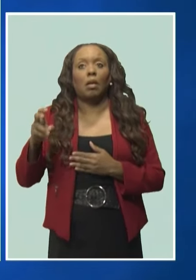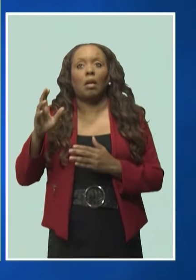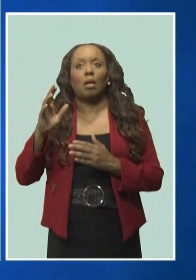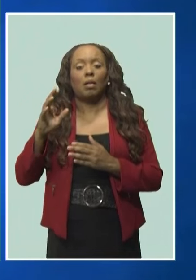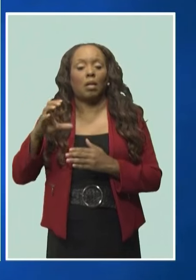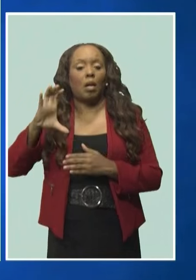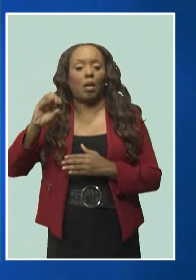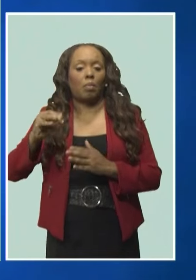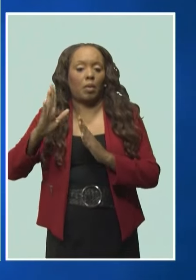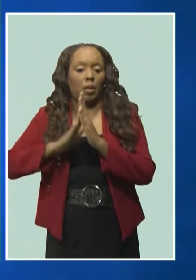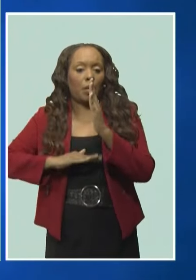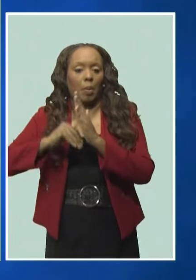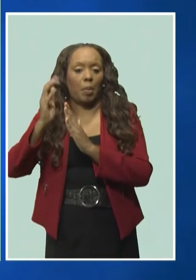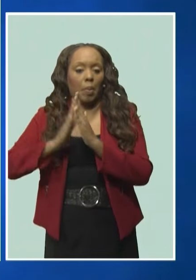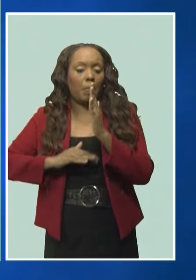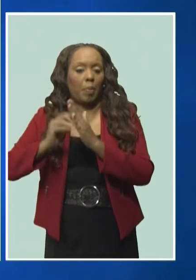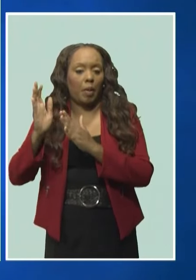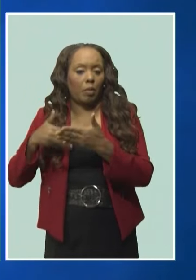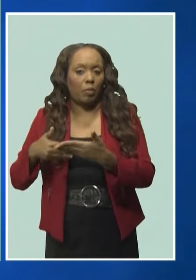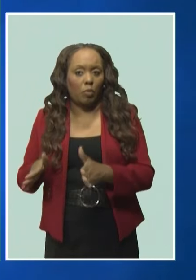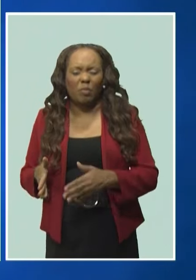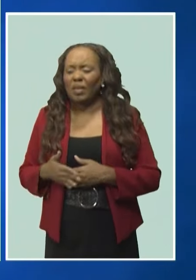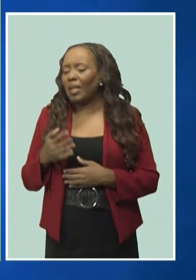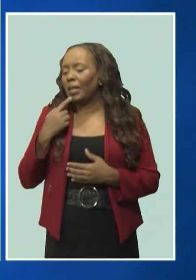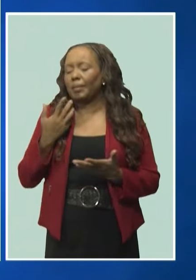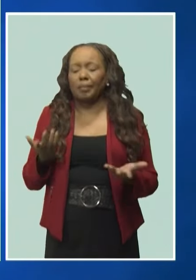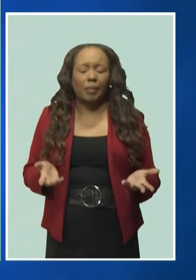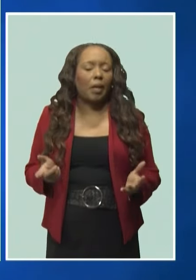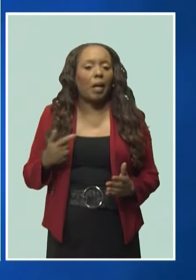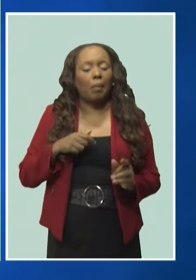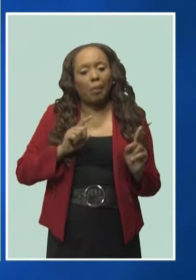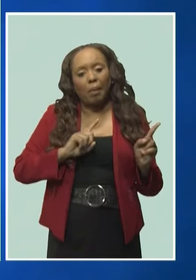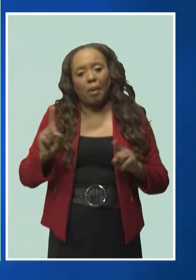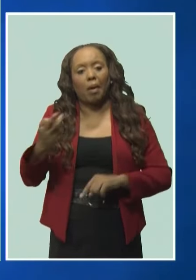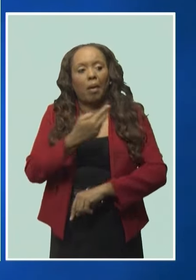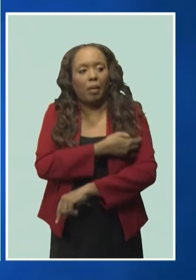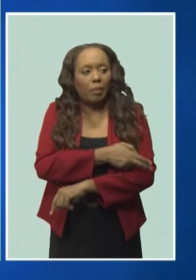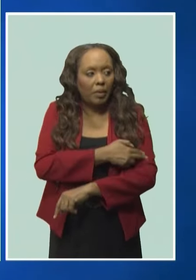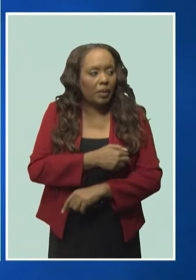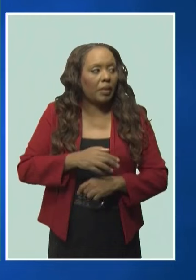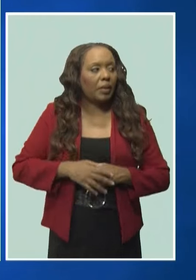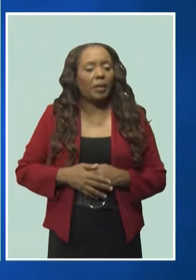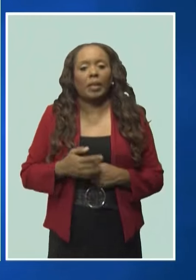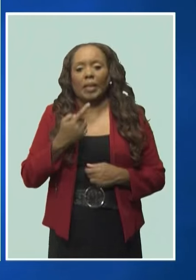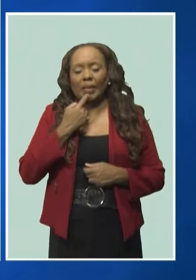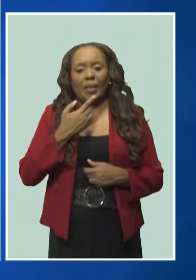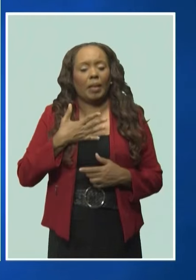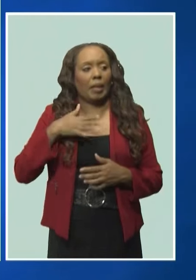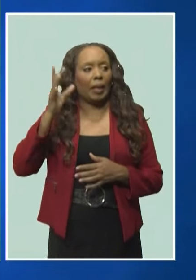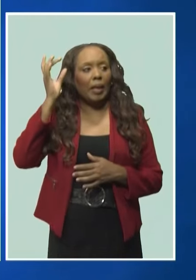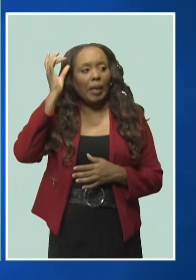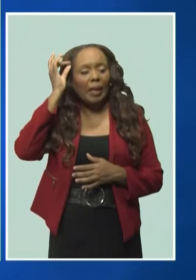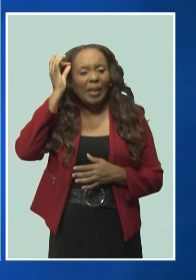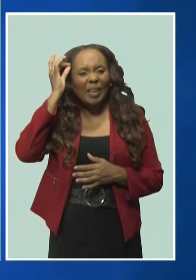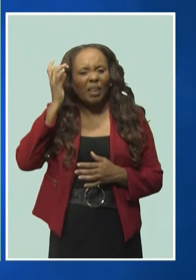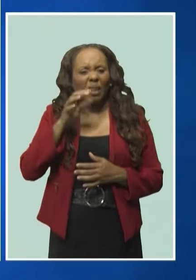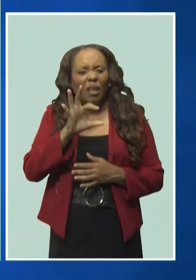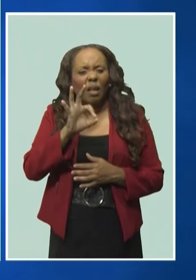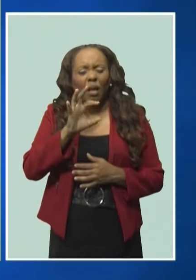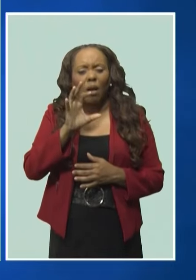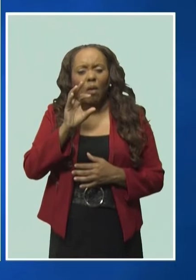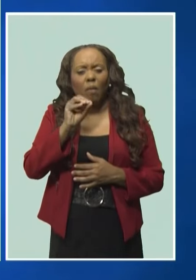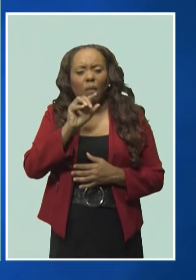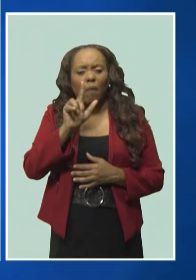There was no relief, so I decided to go to the general hospital. I was seen there. They said it was a hair follicle. It may be a hair follicle